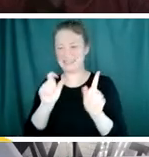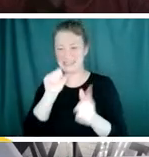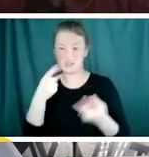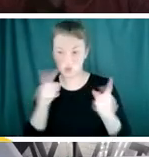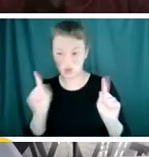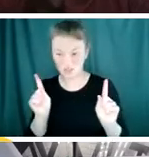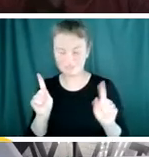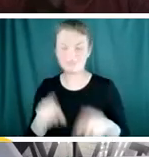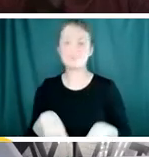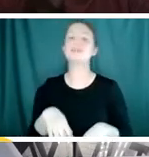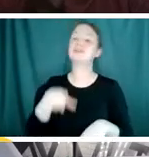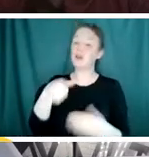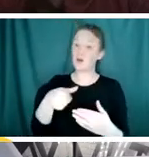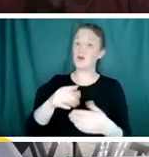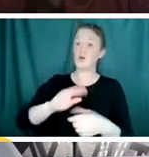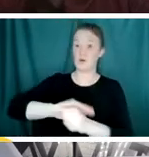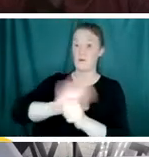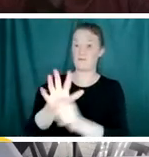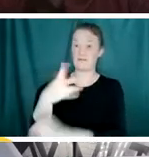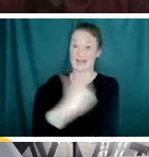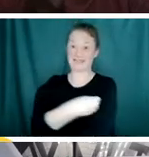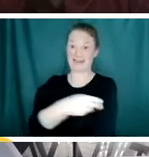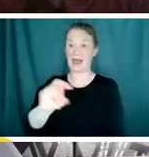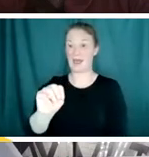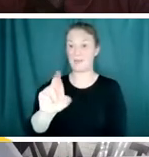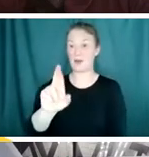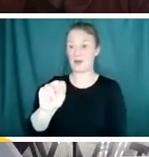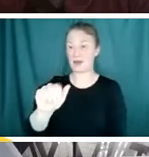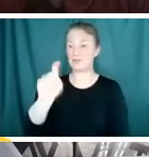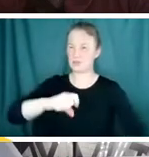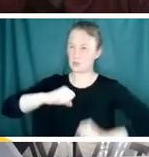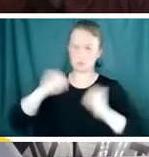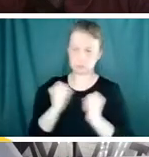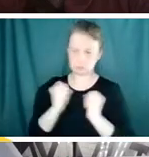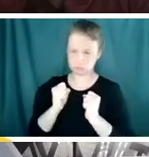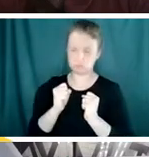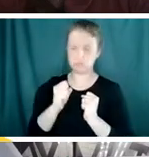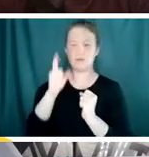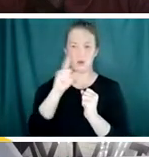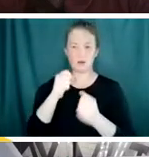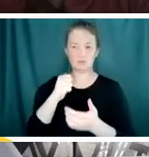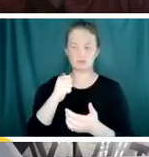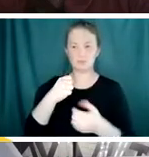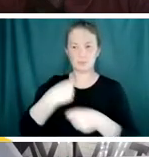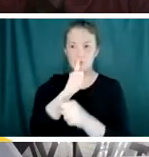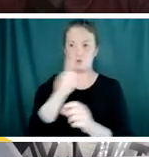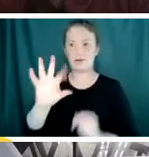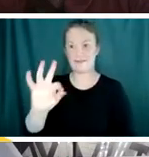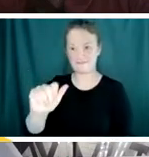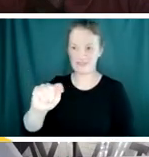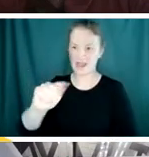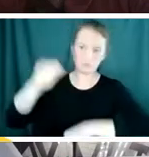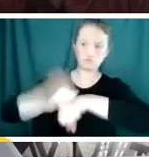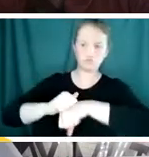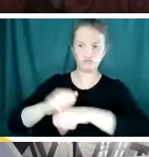vaccines, the mRNA ones, have to be kept really cold. And that's actually been a distribution challenge for these vaccines.